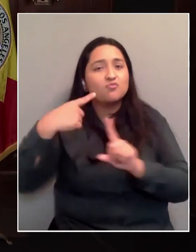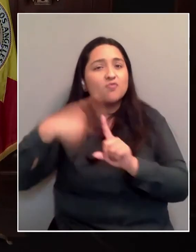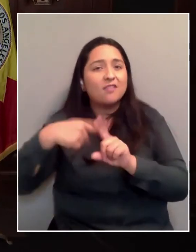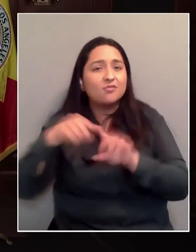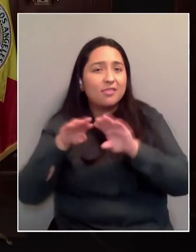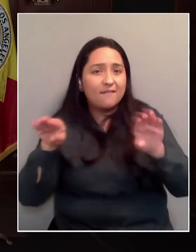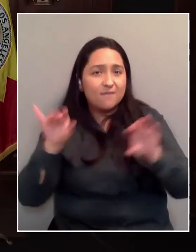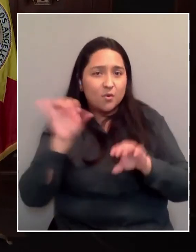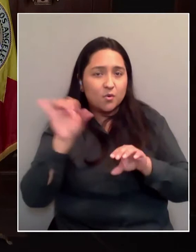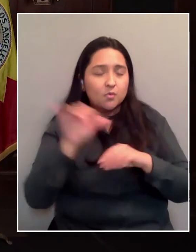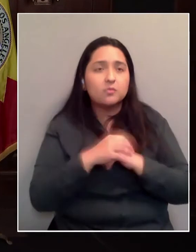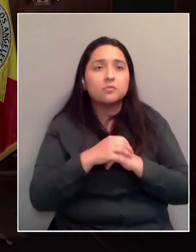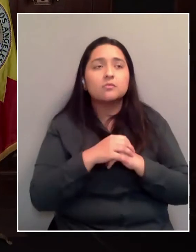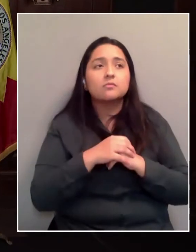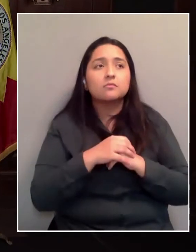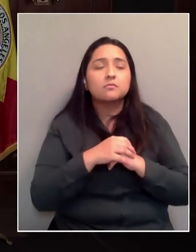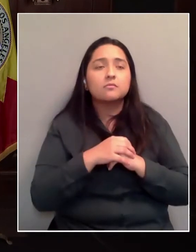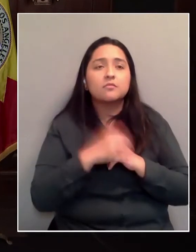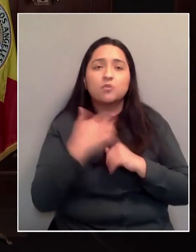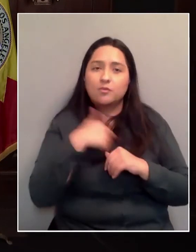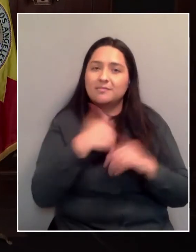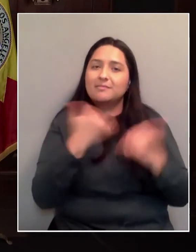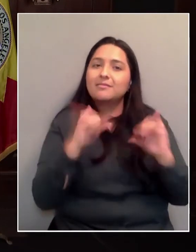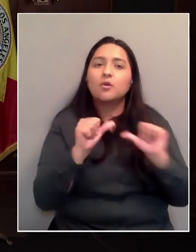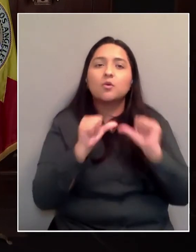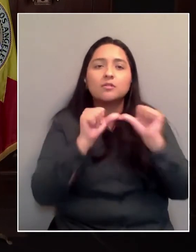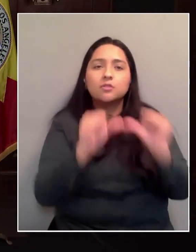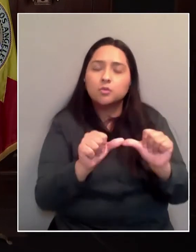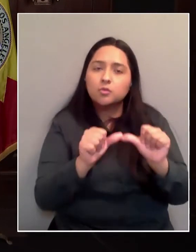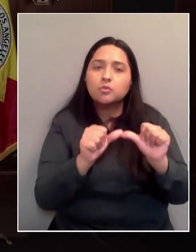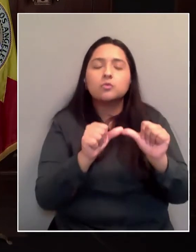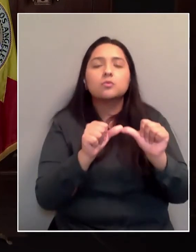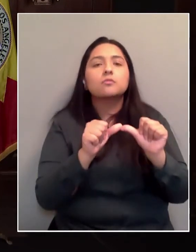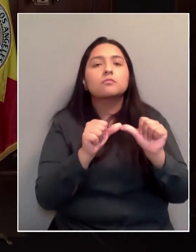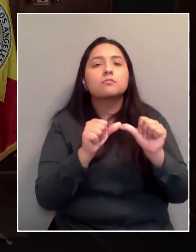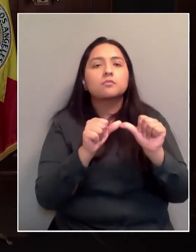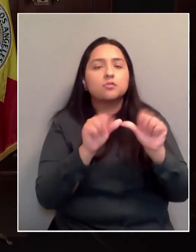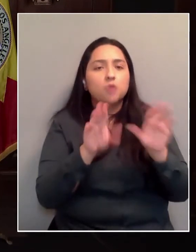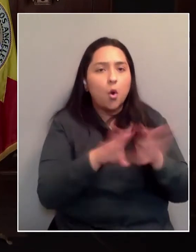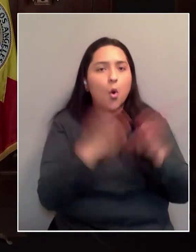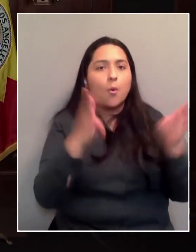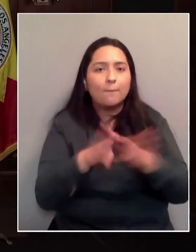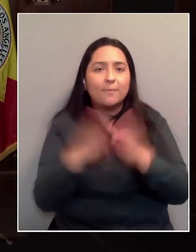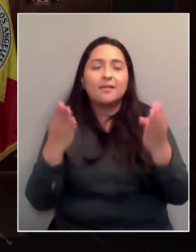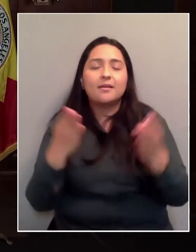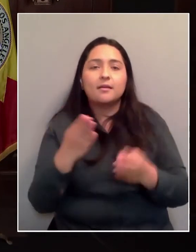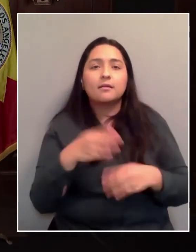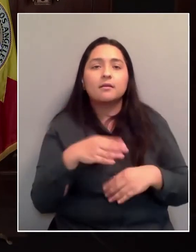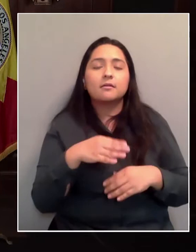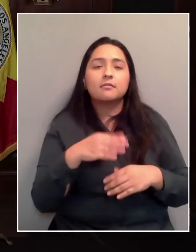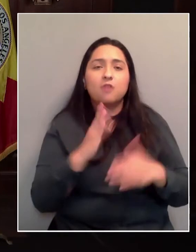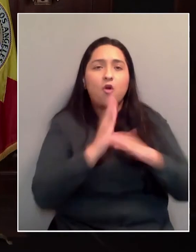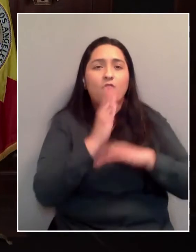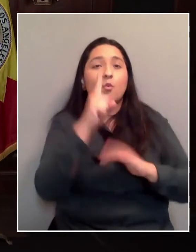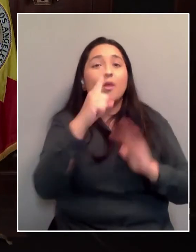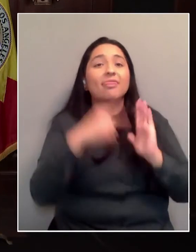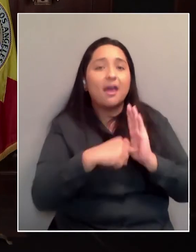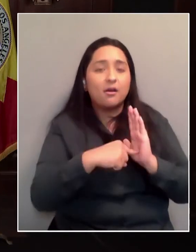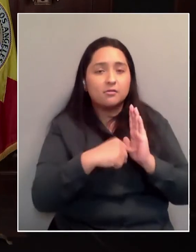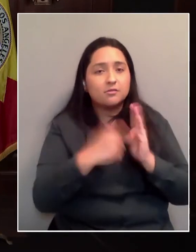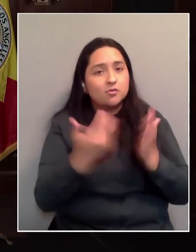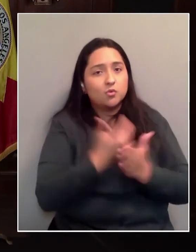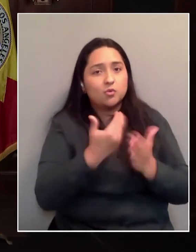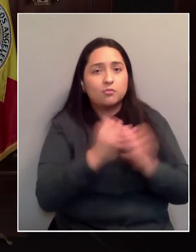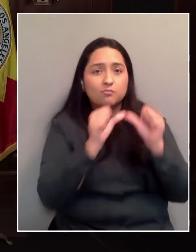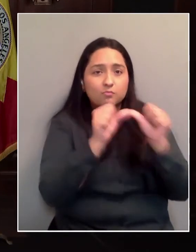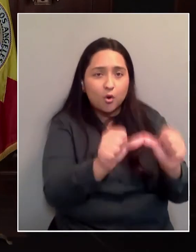continue to also open up more and we'll see over a thousand new permanent supportive housing units open up this year. And for